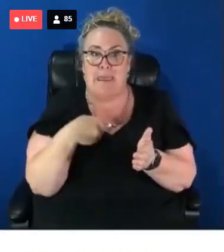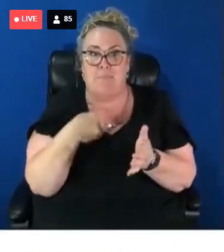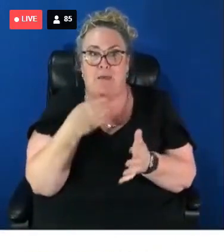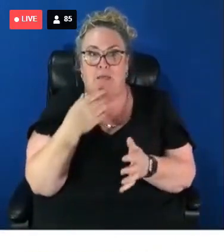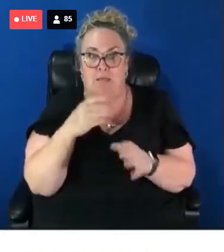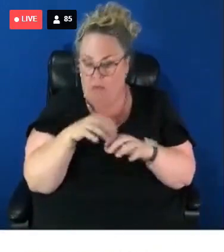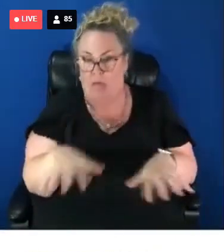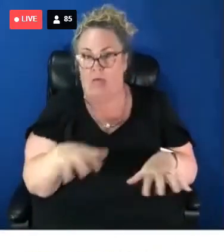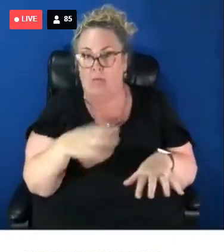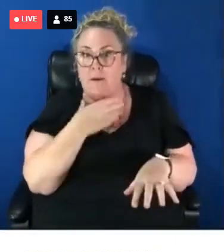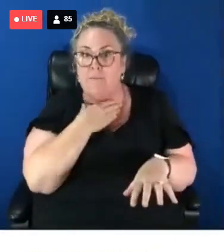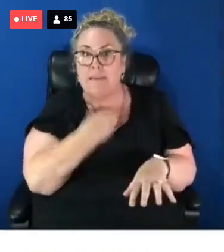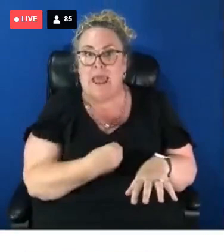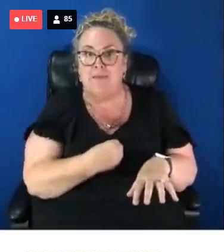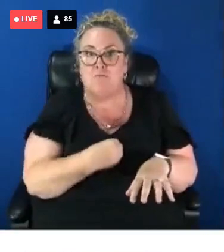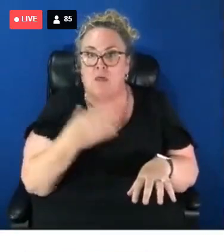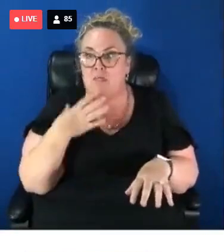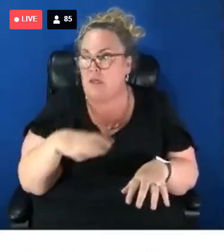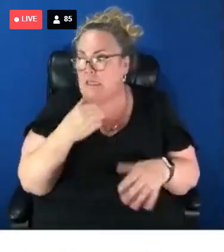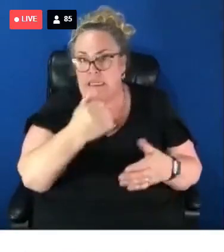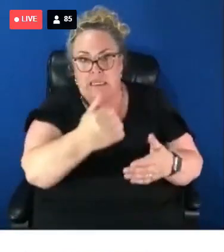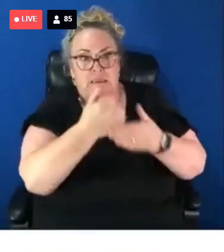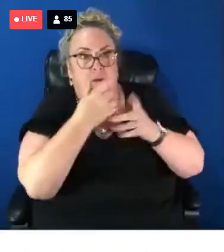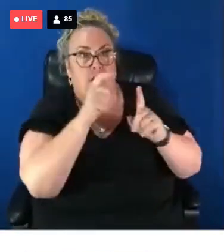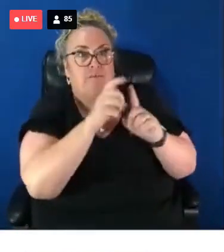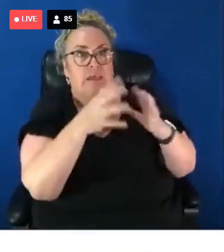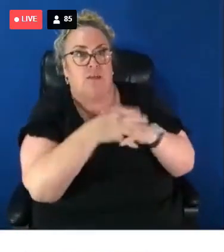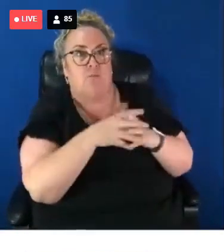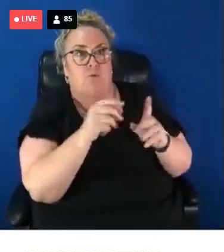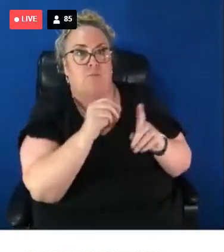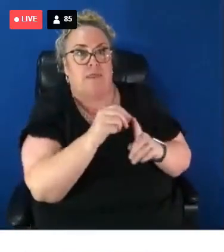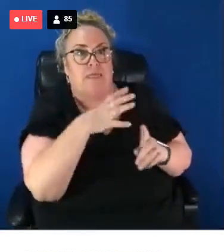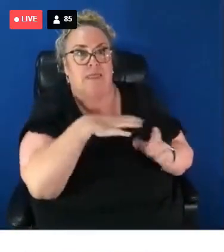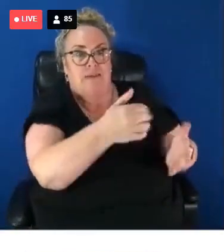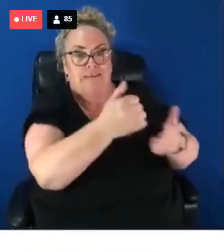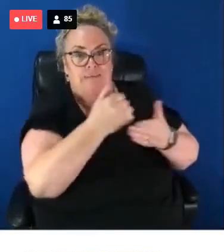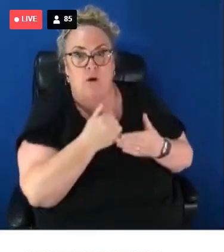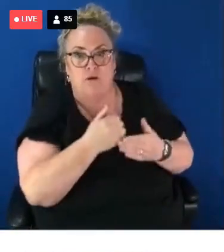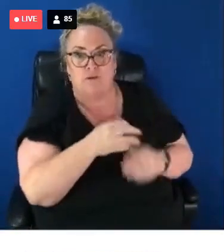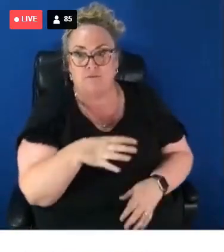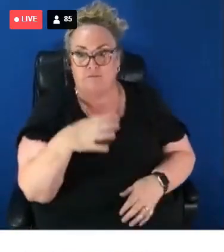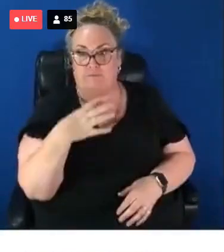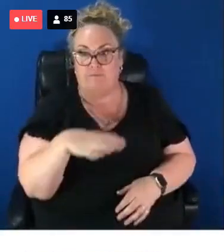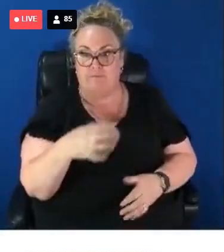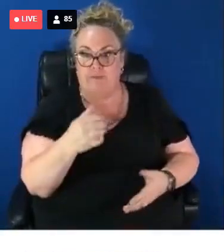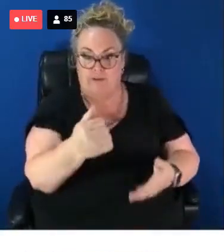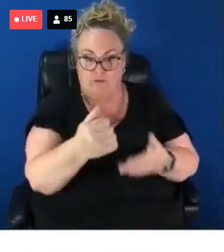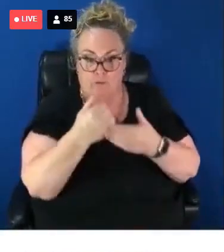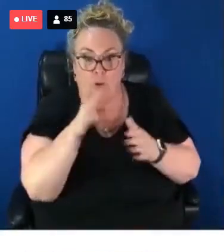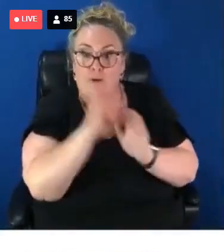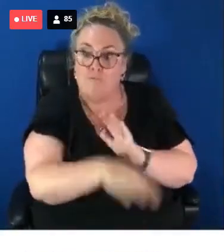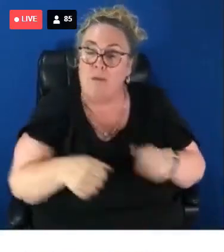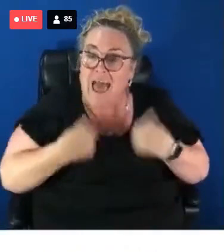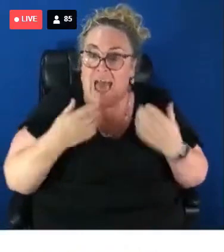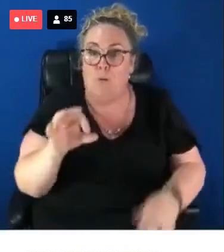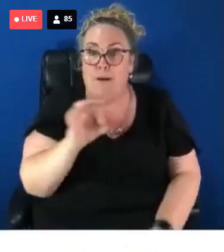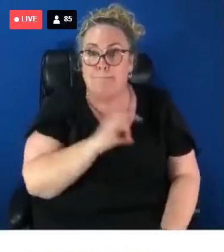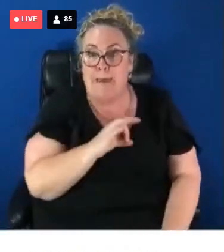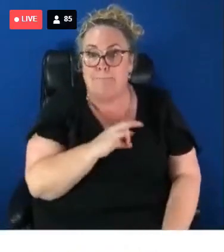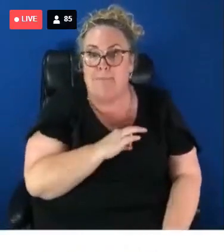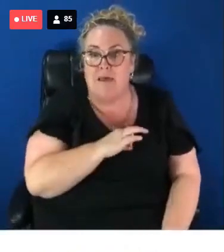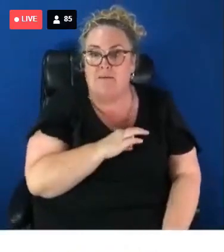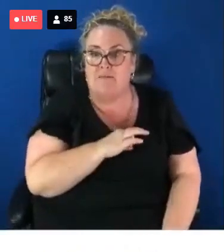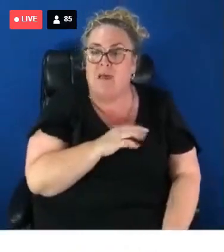They needed the support of the Department for Work and Pensions. They needed the support of our members. And they absolutely were